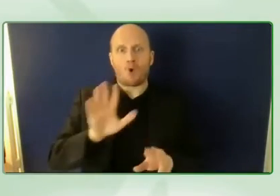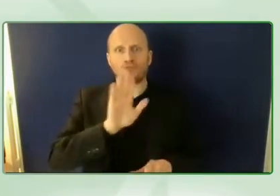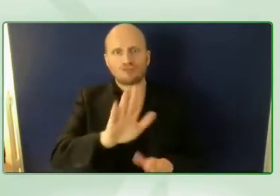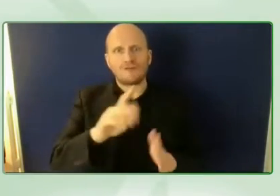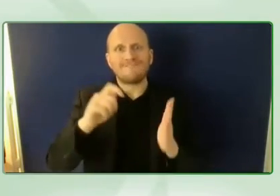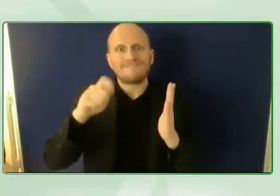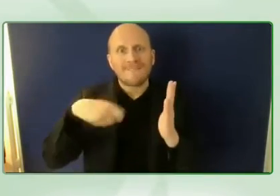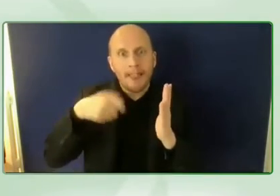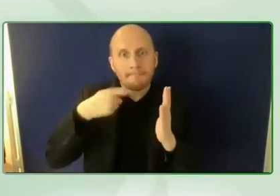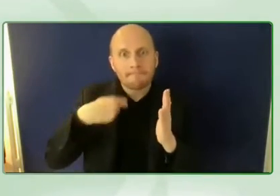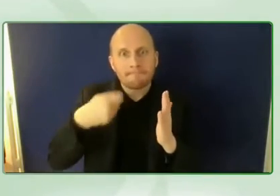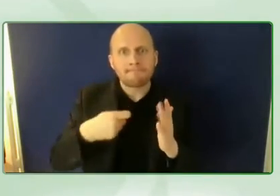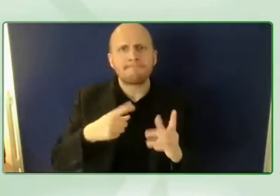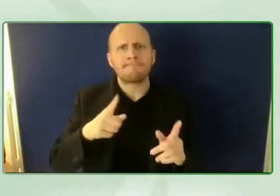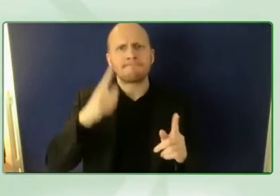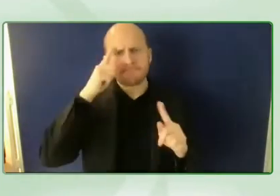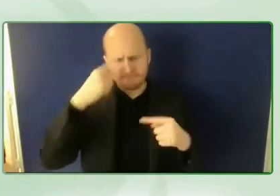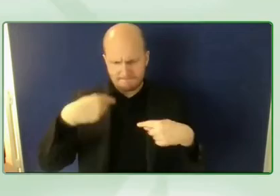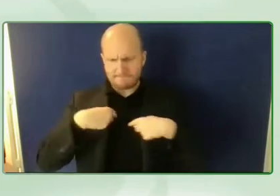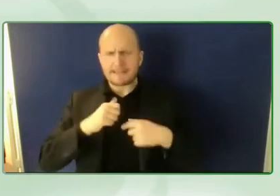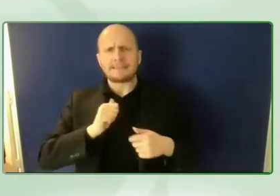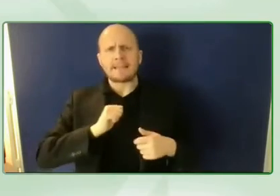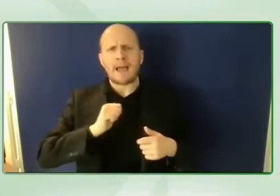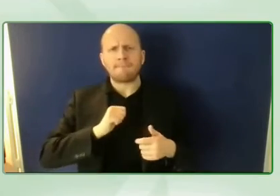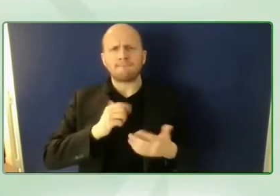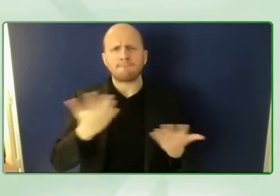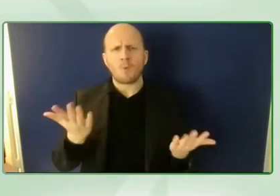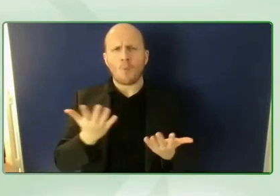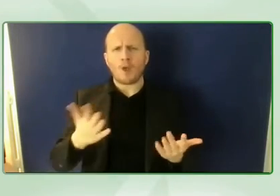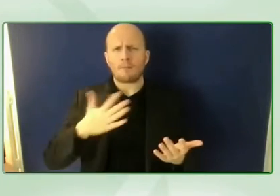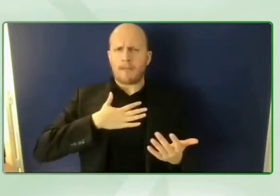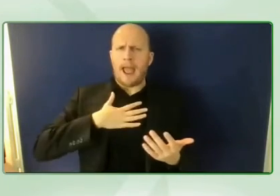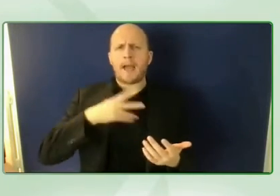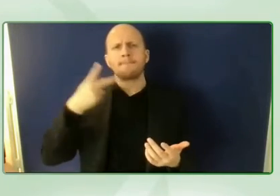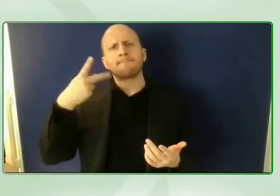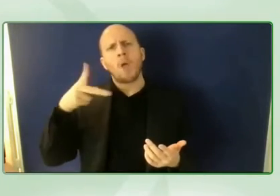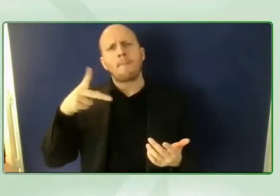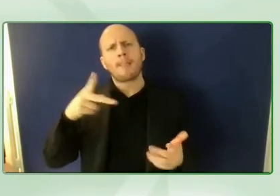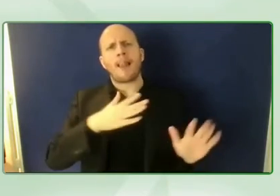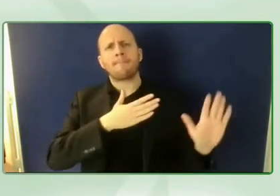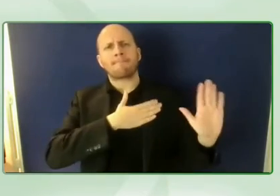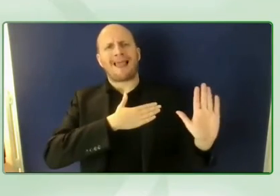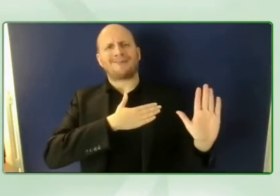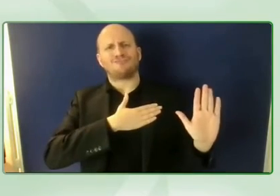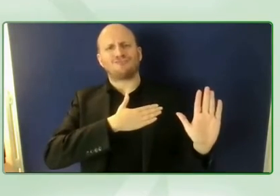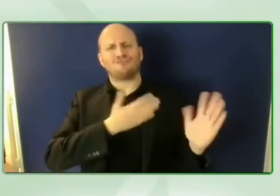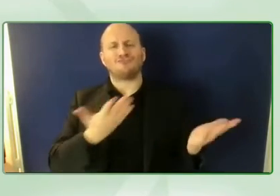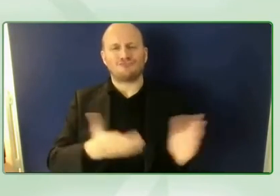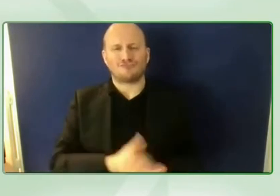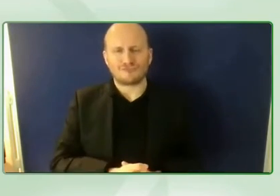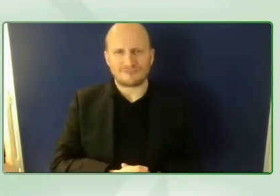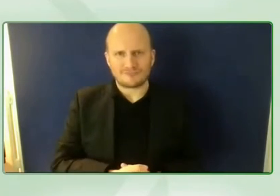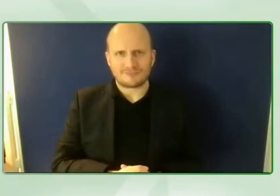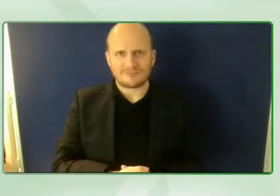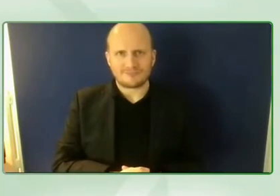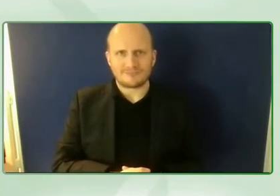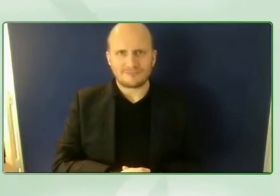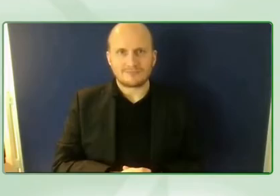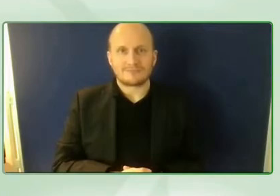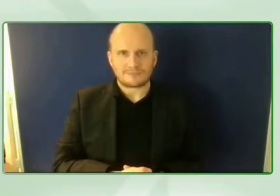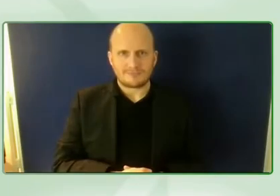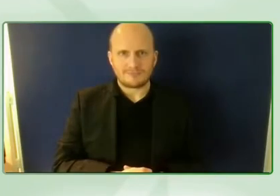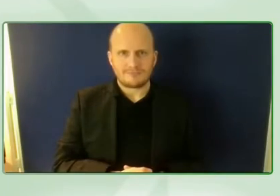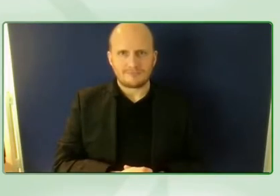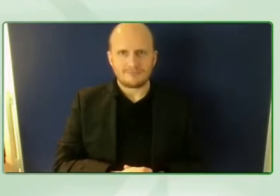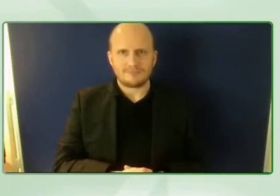pledge what would you be doing what can you contribute and the biggest key findings and the key issues were one is